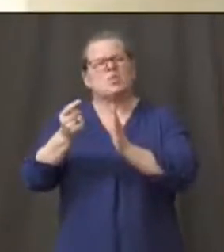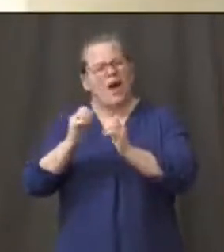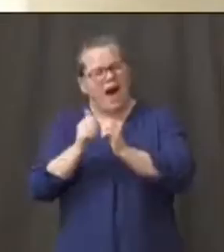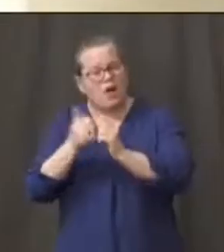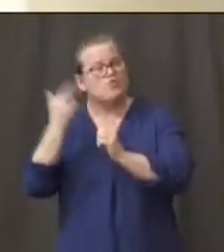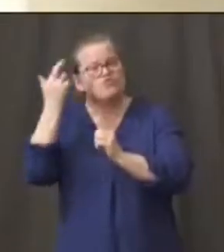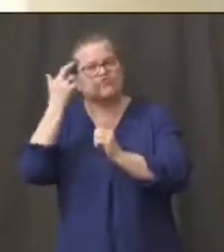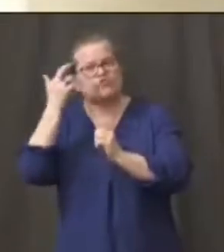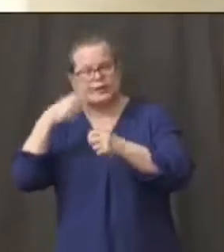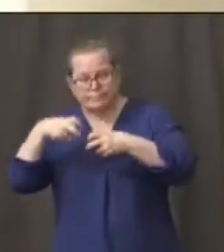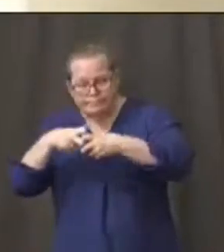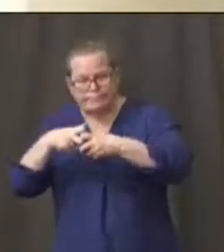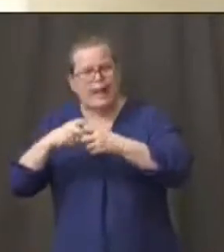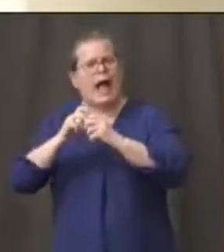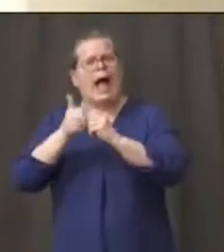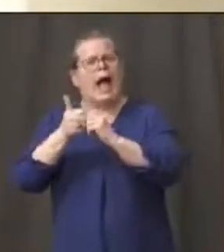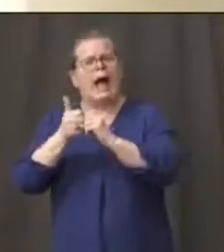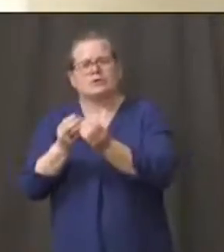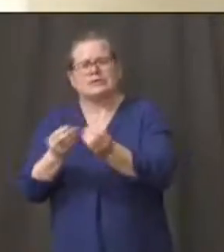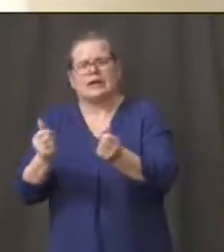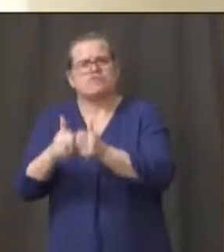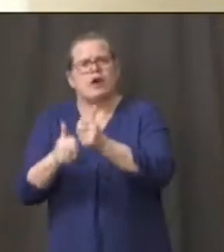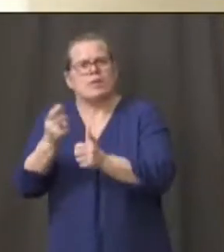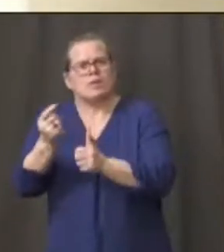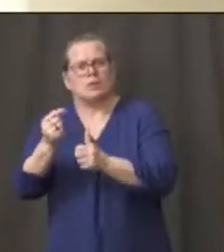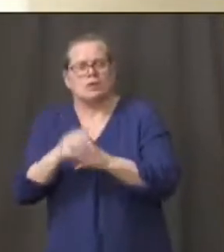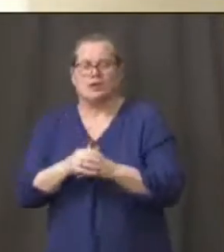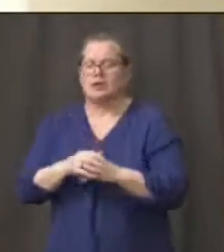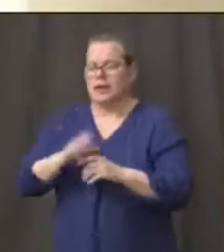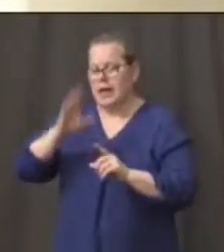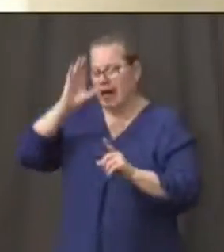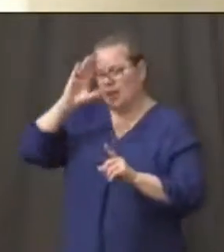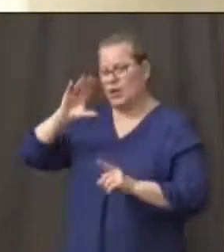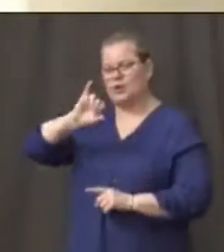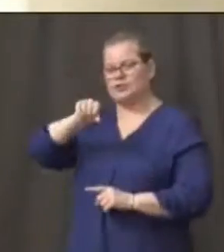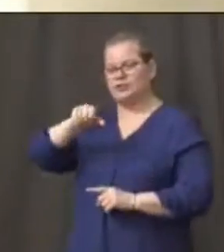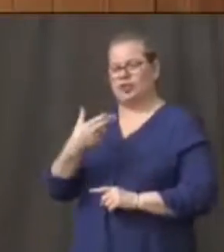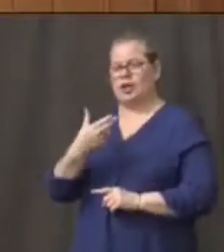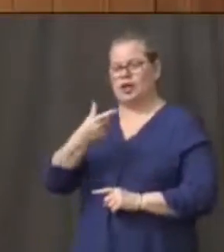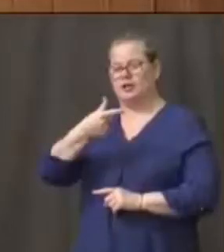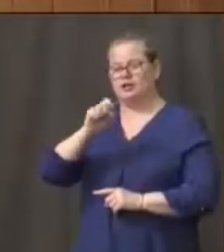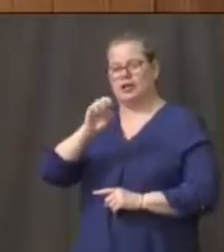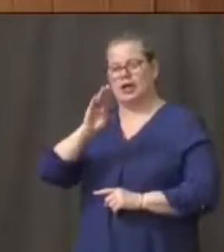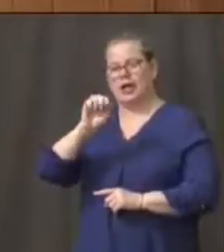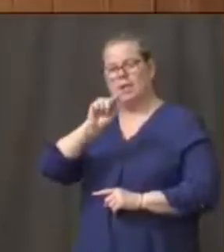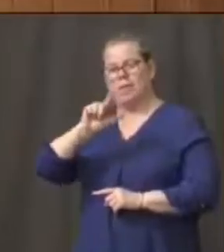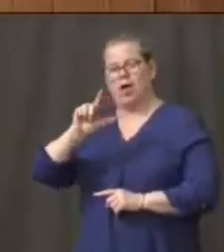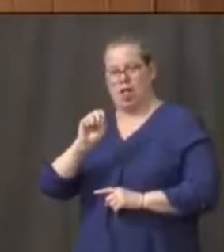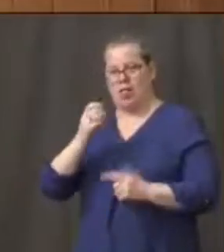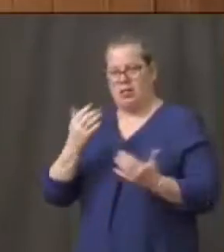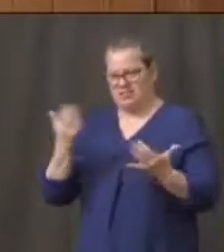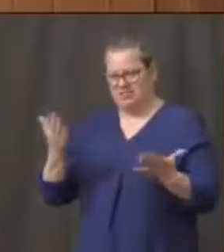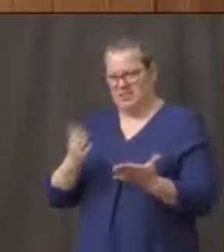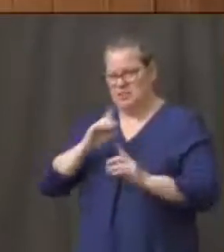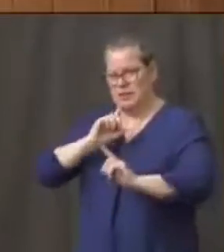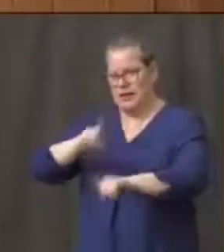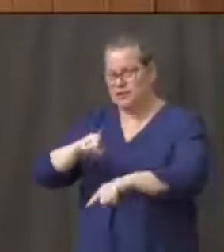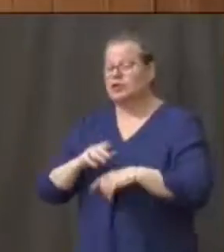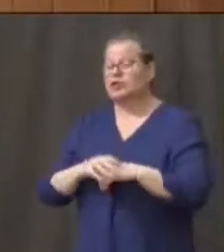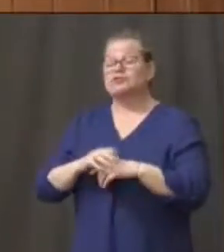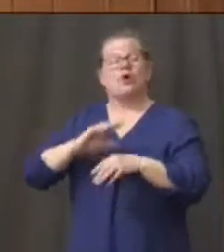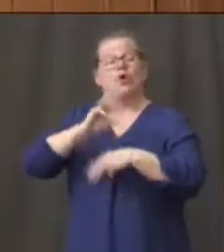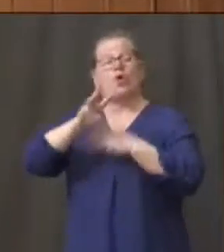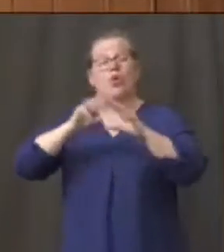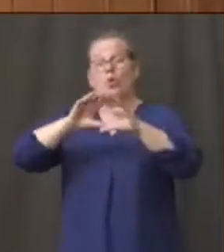You want to start with that? Sure. Hi, Matt. Josh Treball. So there's a global shortage right now in the swabs and the transfer